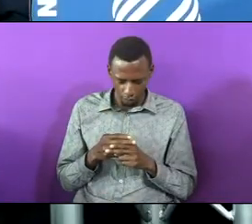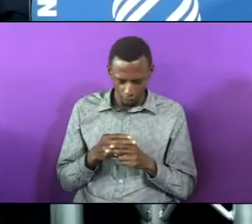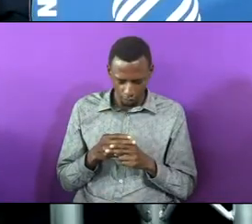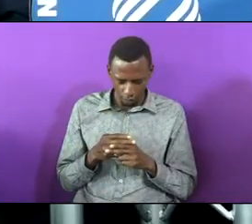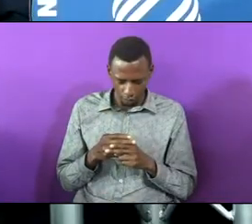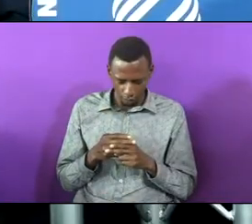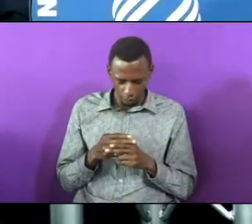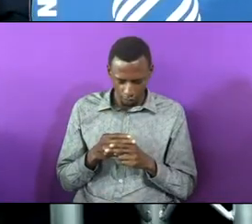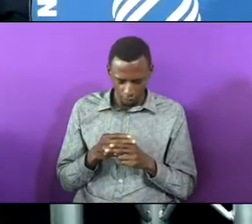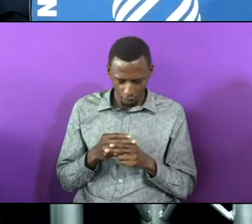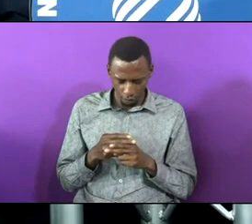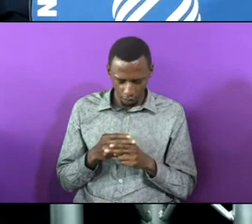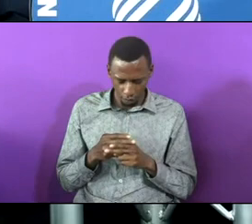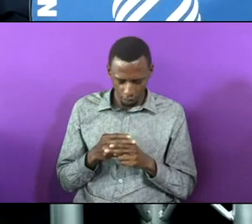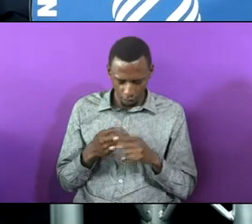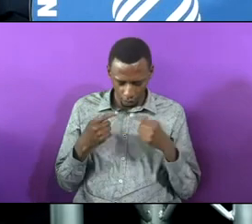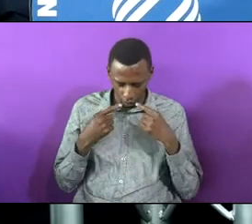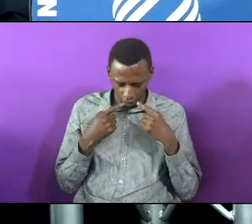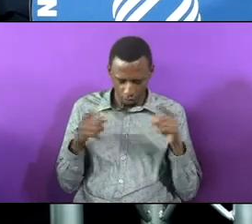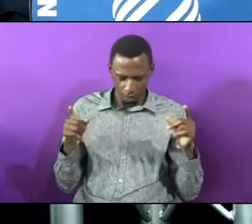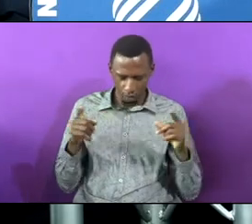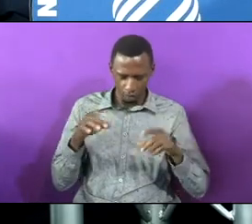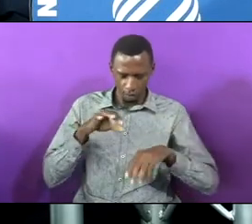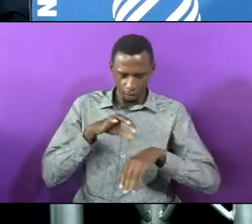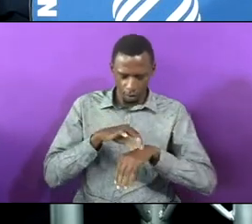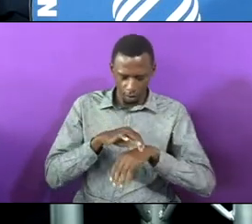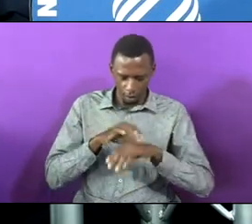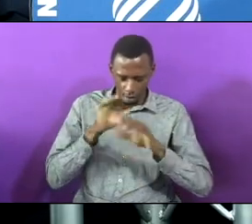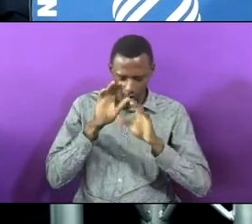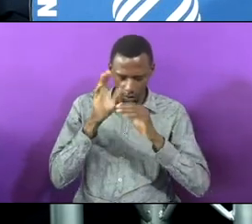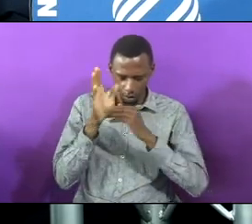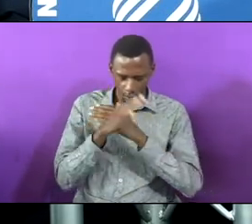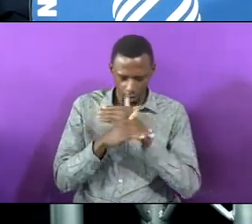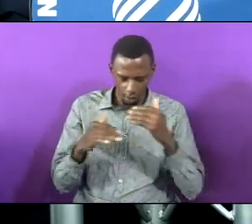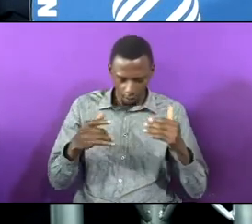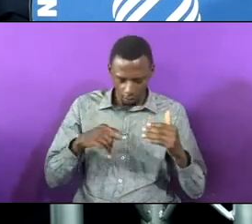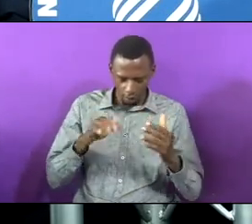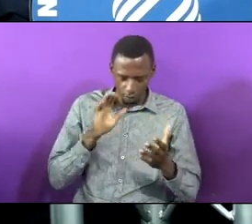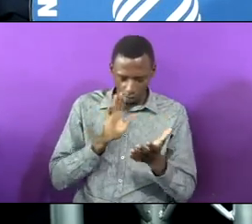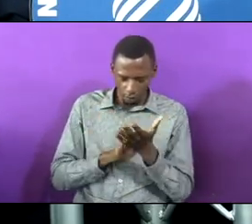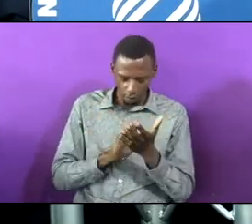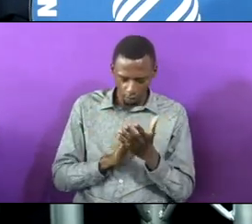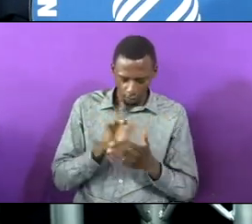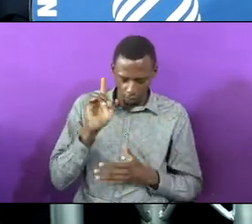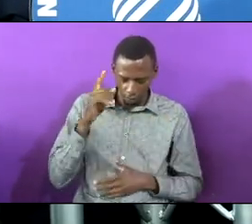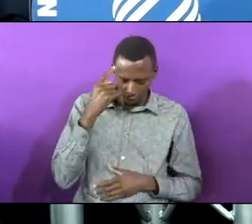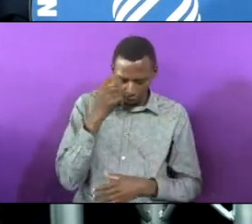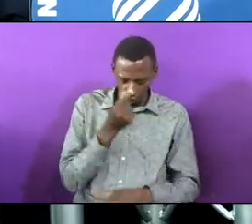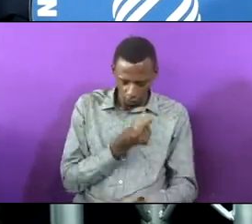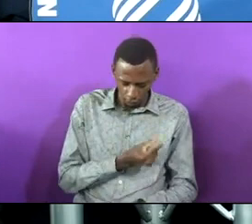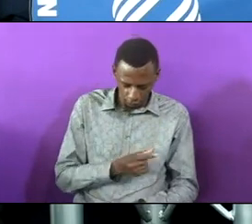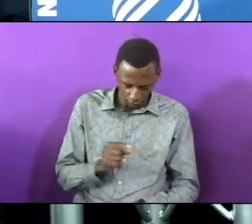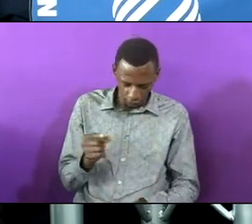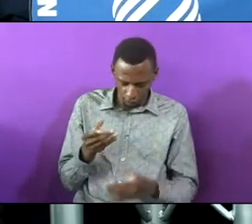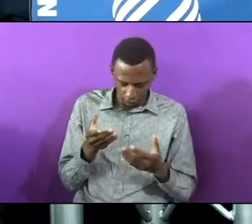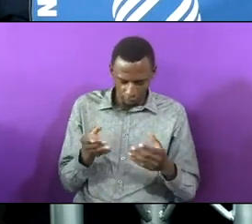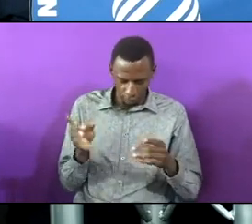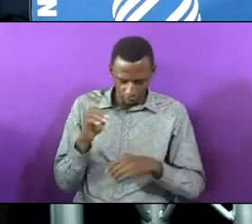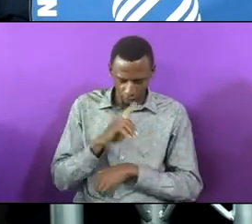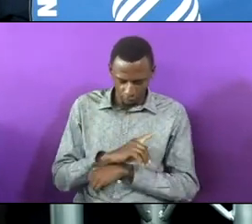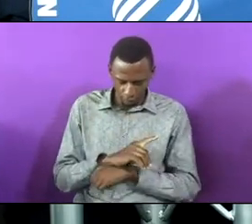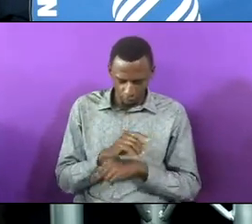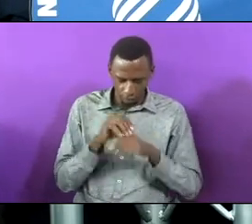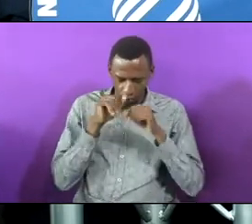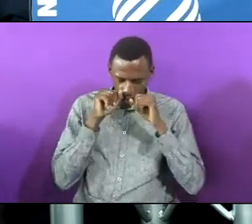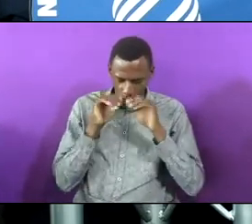to be confessed to earth and in heaven. We praise you for the grace of this day, the blessing